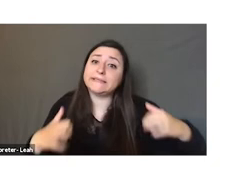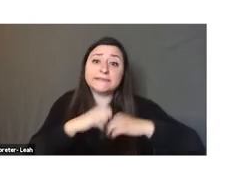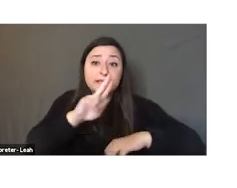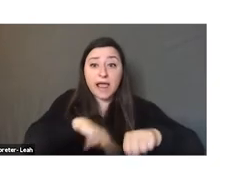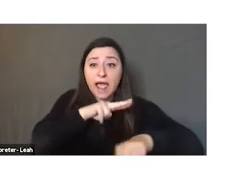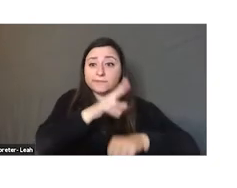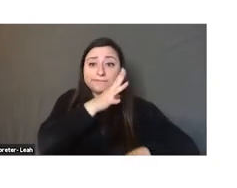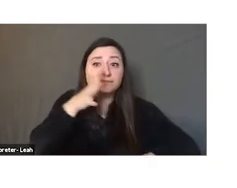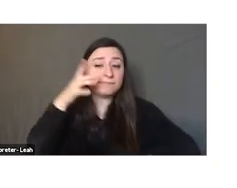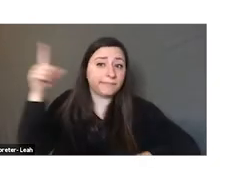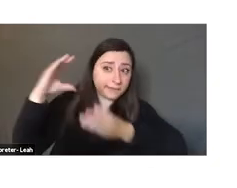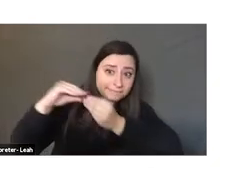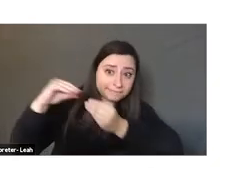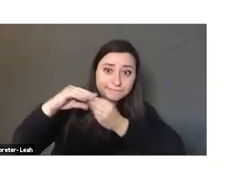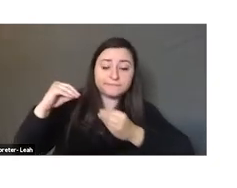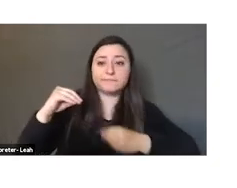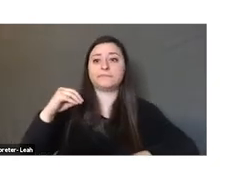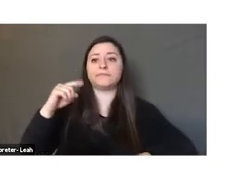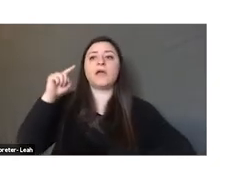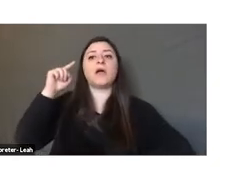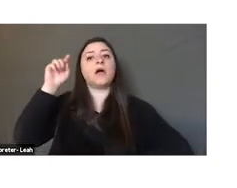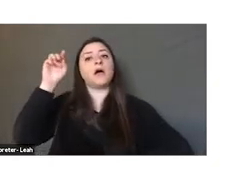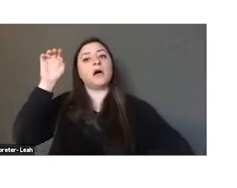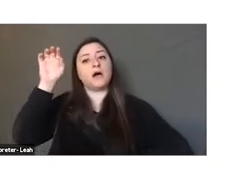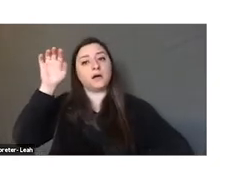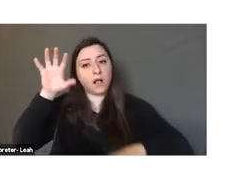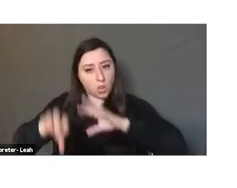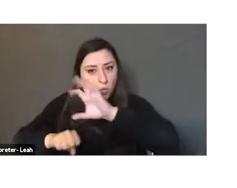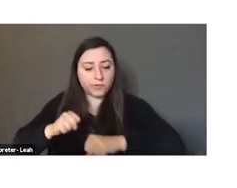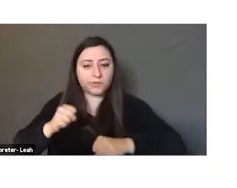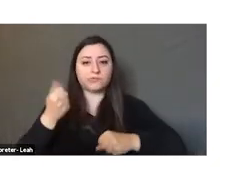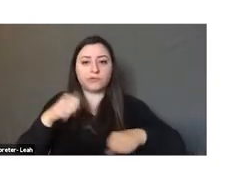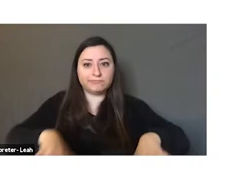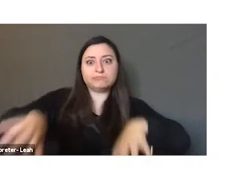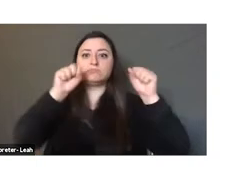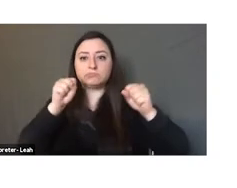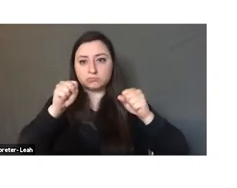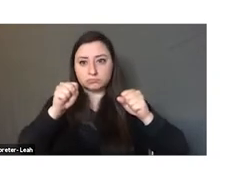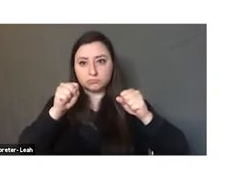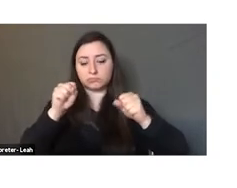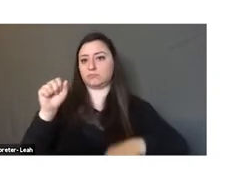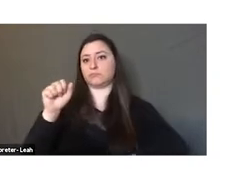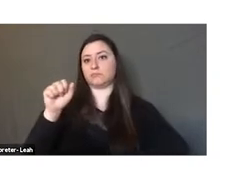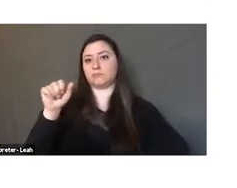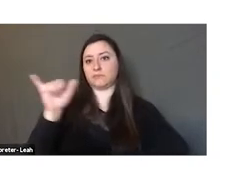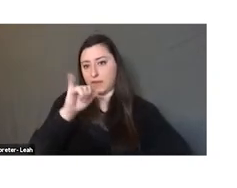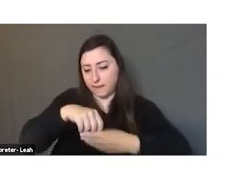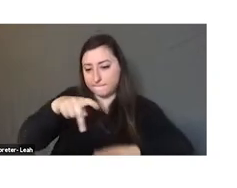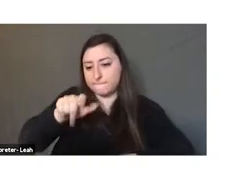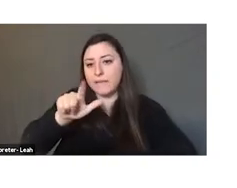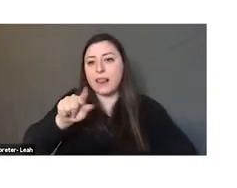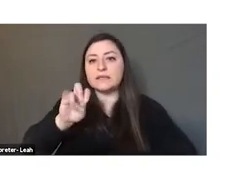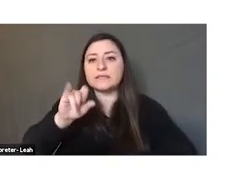and it was used to justify colonialism and the takeover of land, such as in Palestine, where